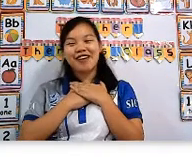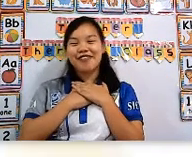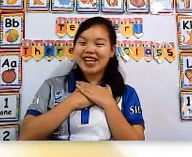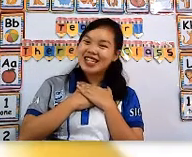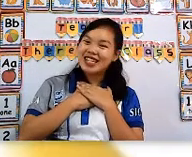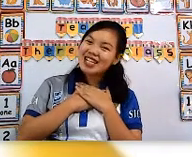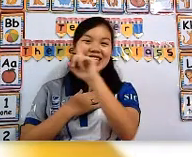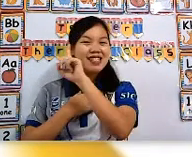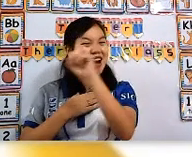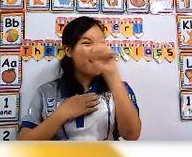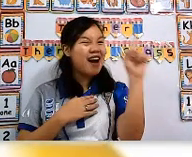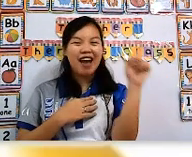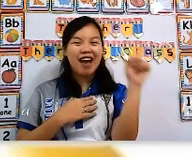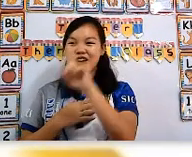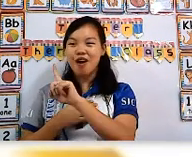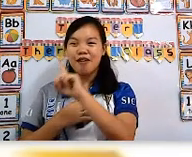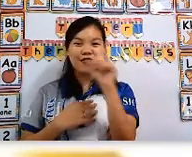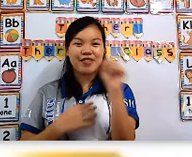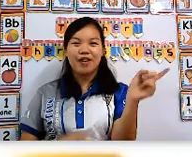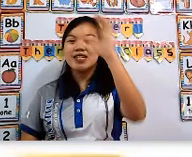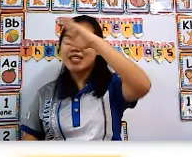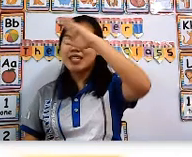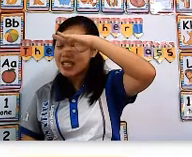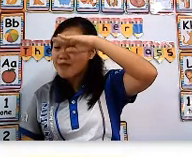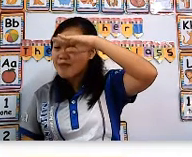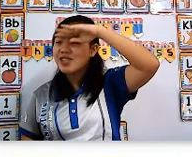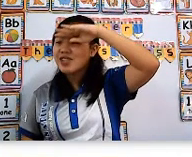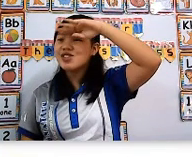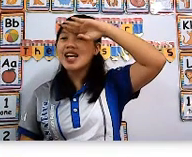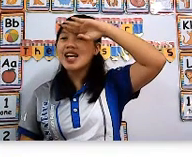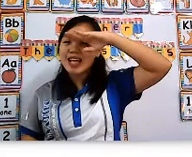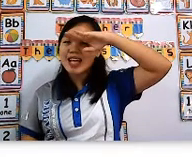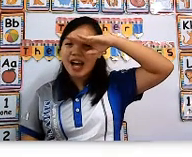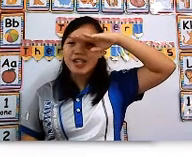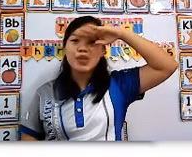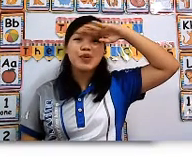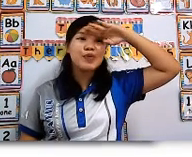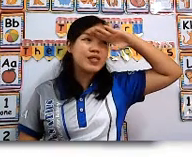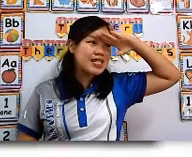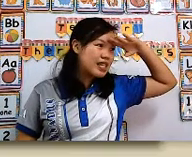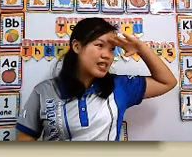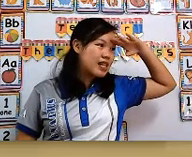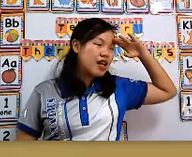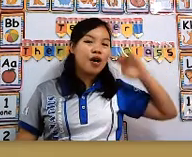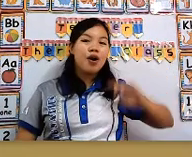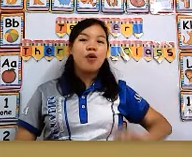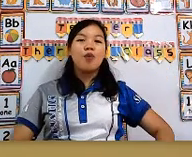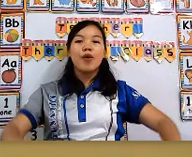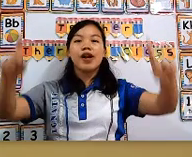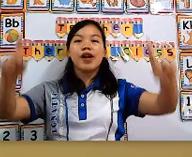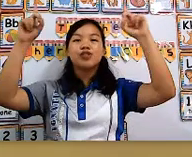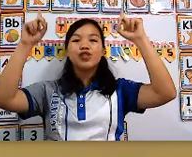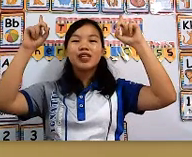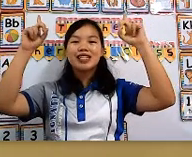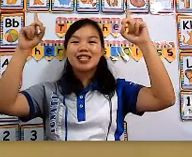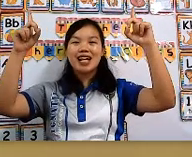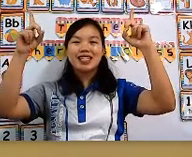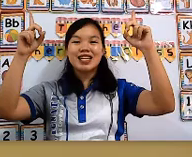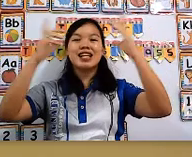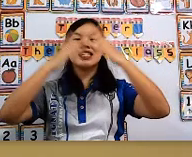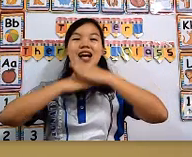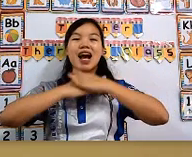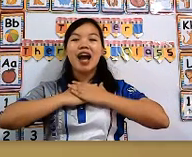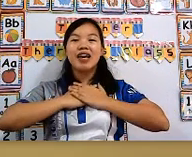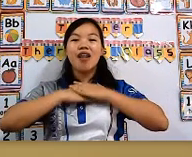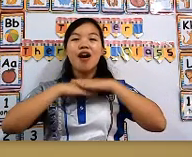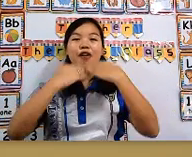my favorite sign's not any of those It's a special sign you see Where Jesus